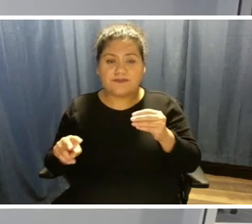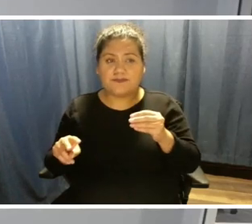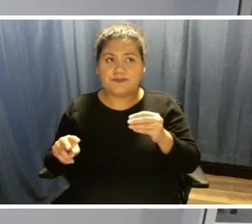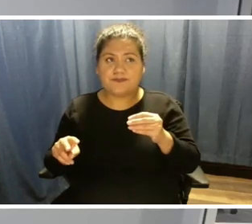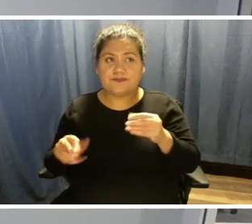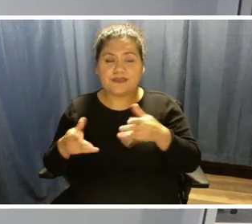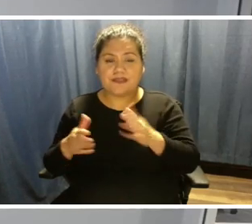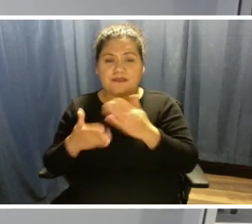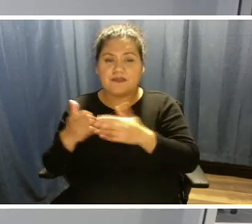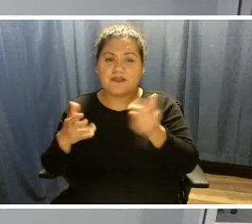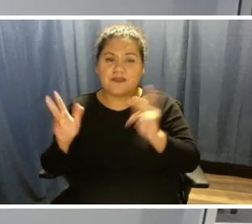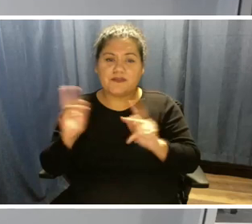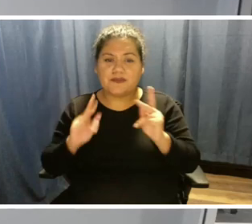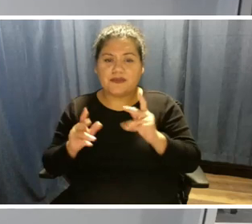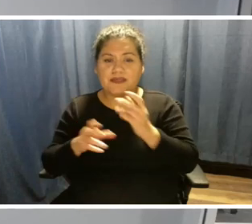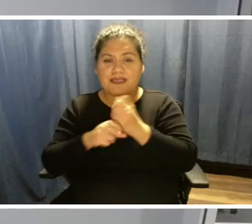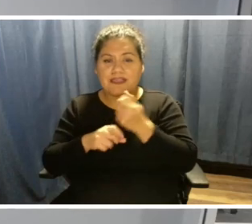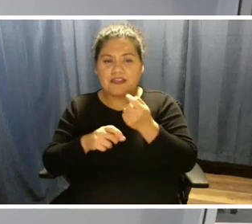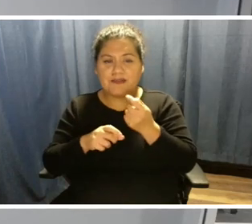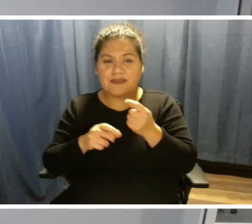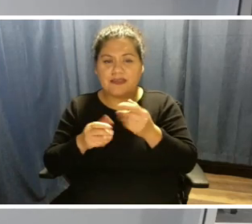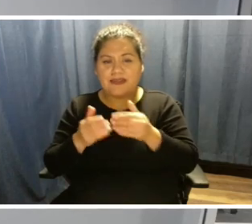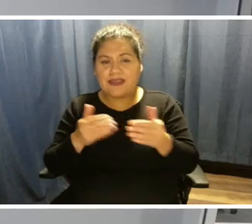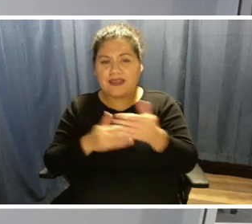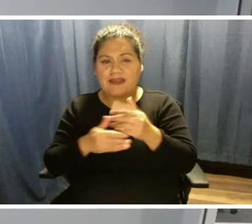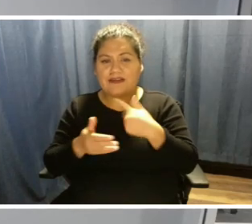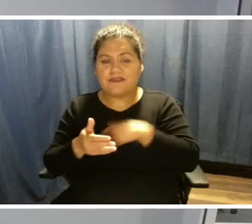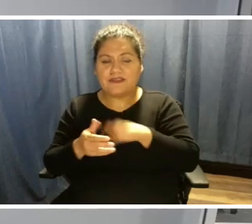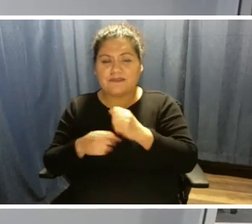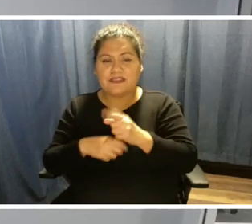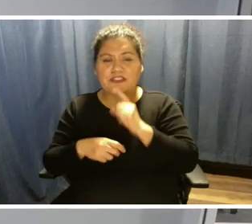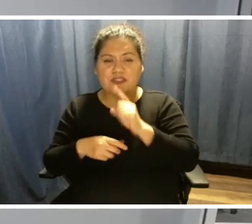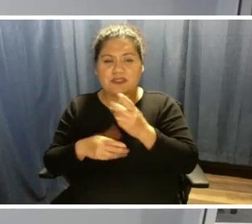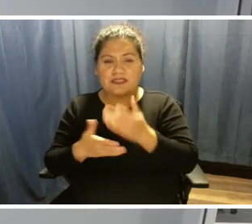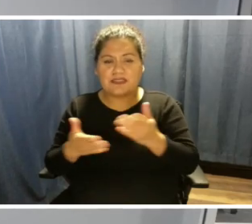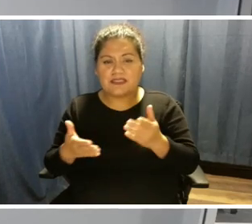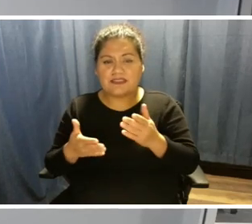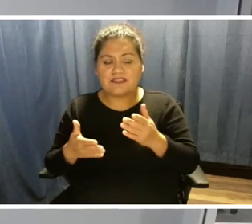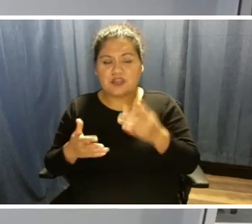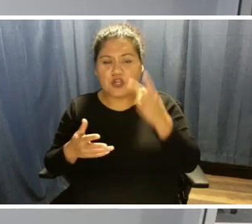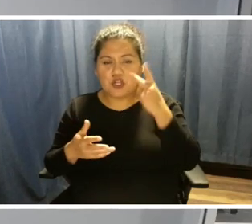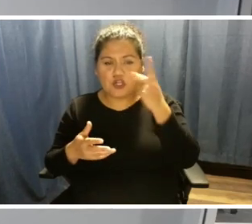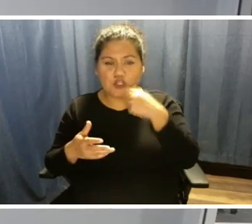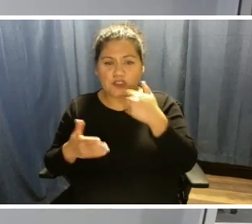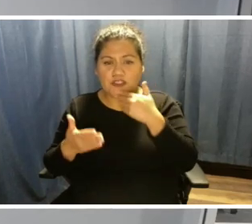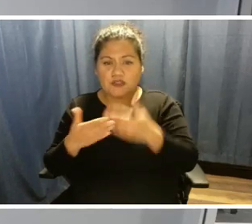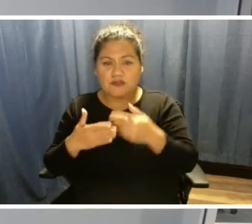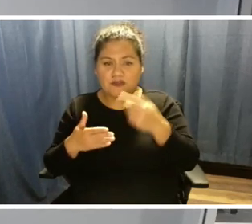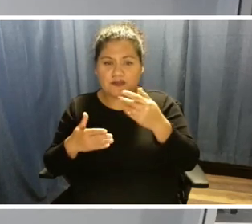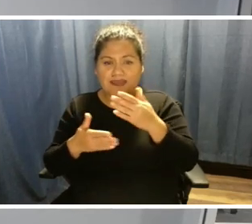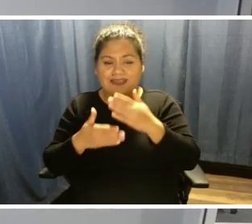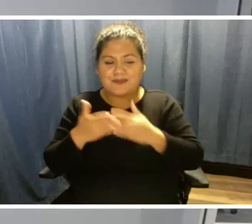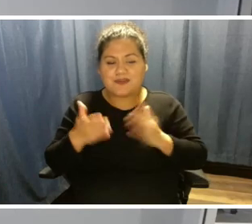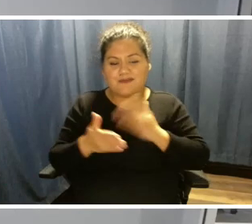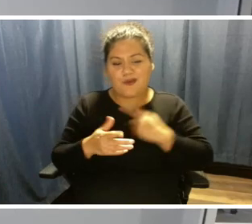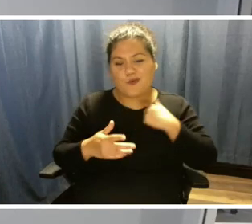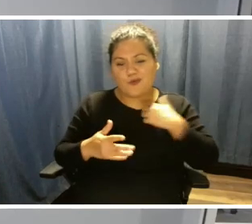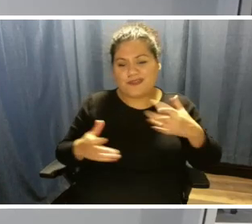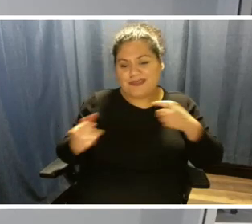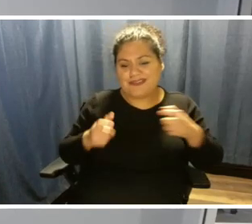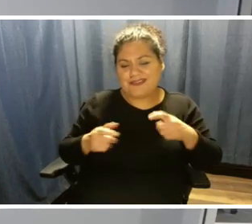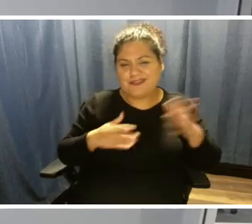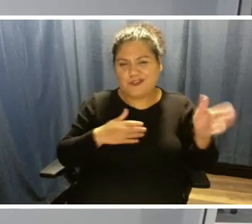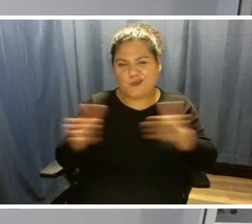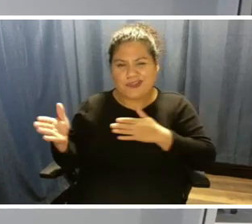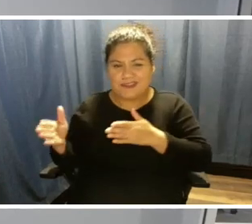folks get just a little ways ahead and make sure things are looking pretty good just as part of our risk management strategy. The